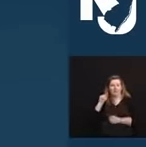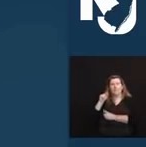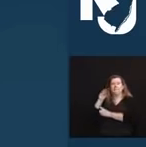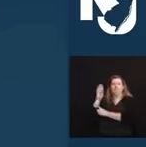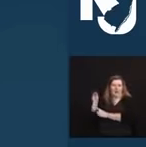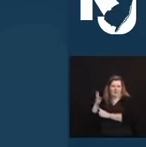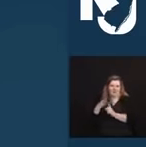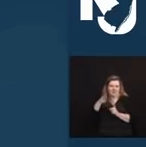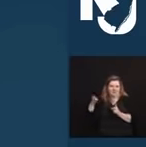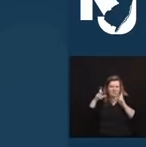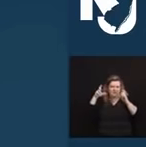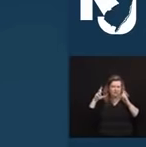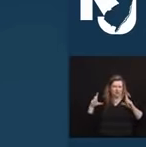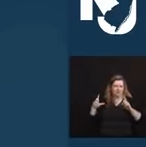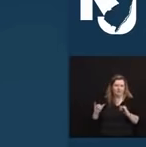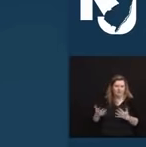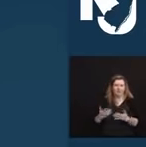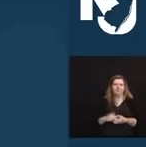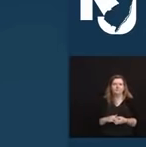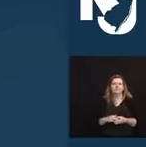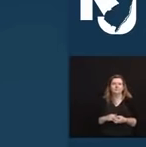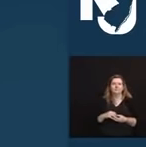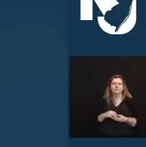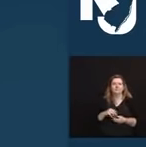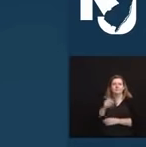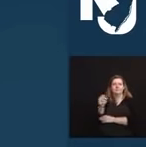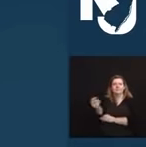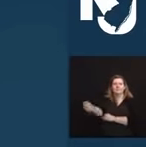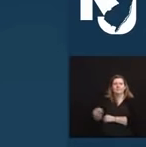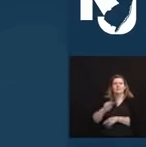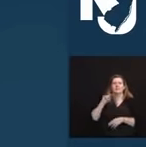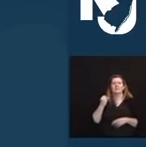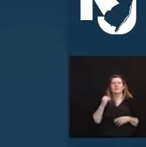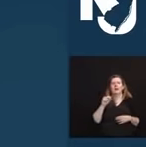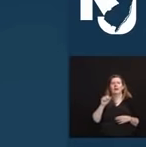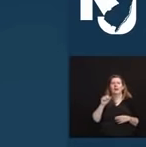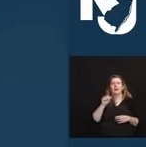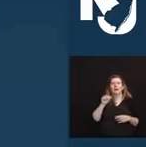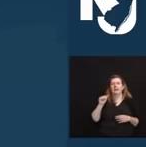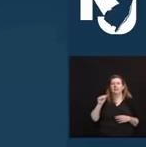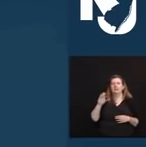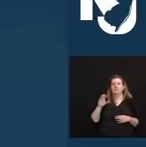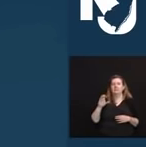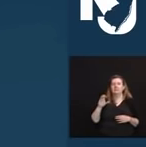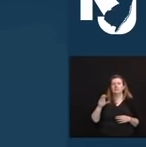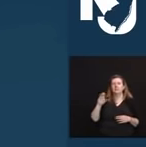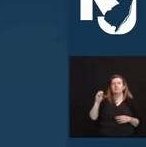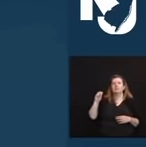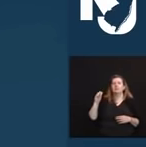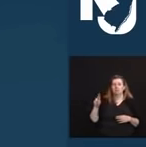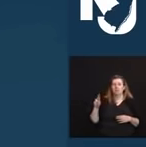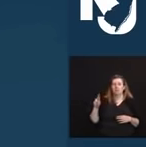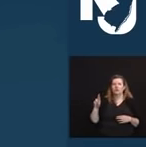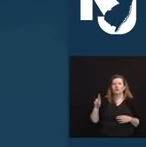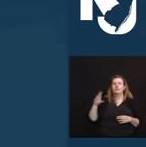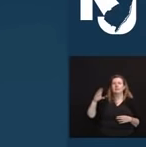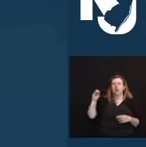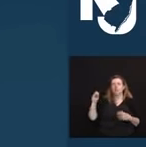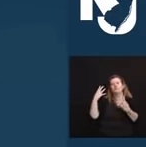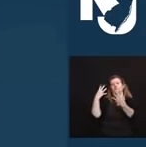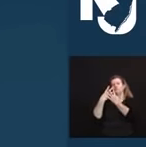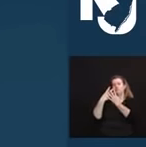NJJJC Senior Correctional Police Officer carrying on that life of service.